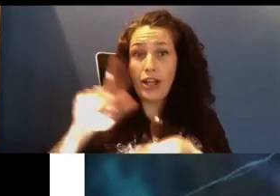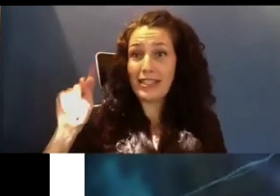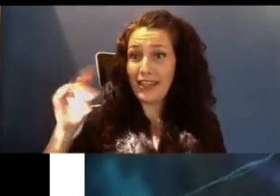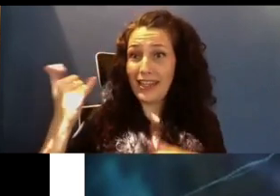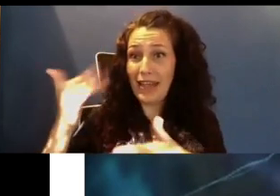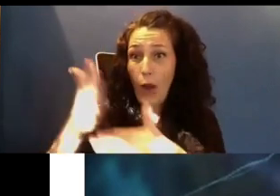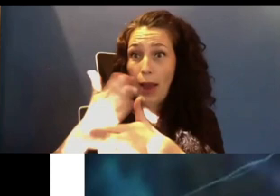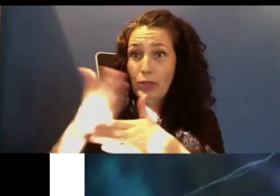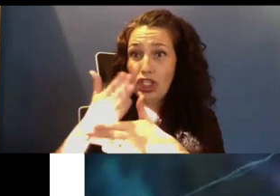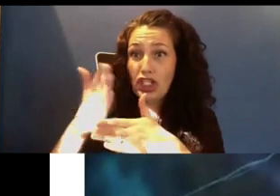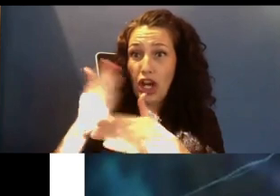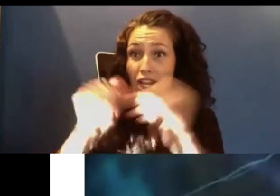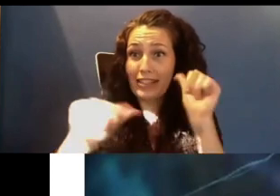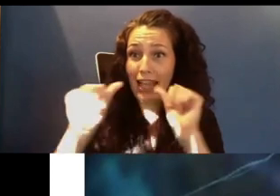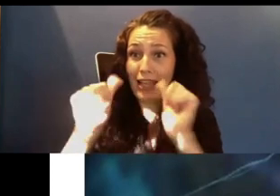science with the world.